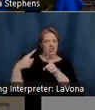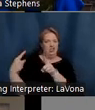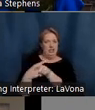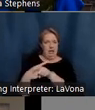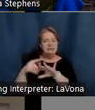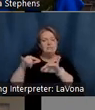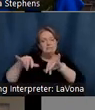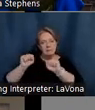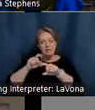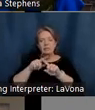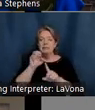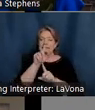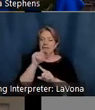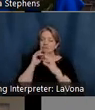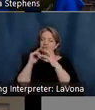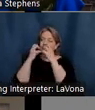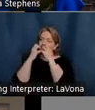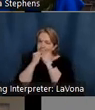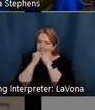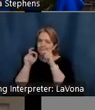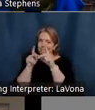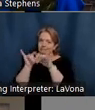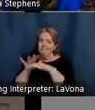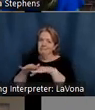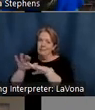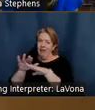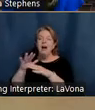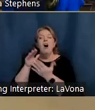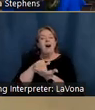Brown County and often went out of her way to help them.